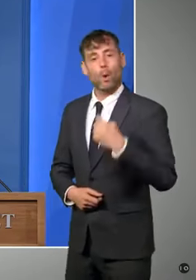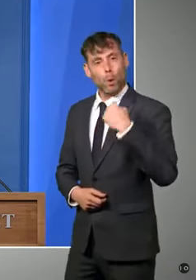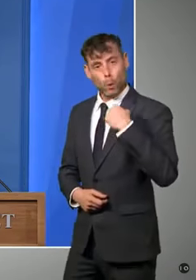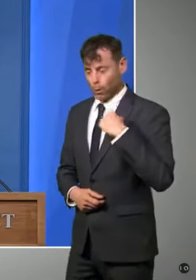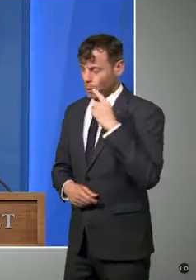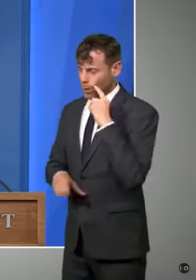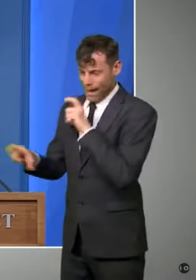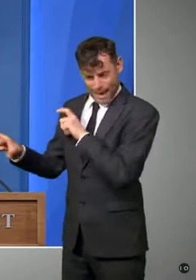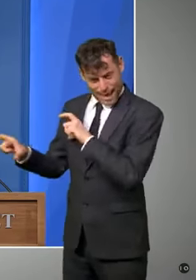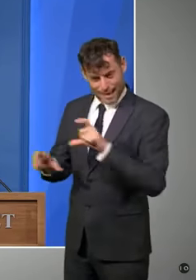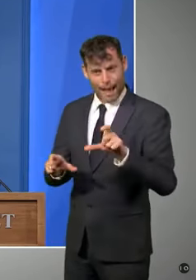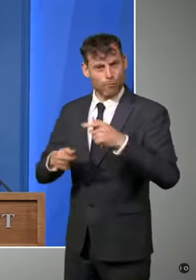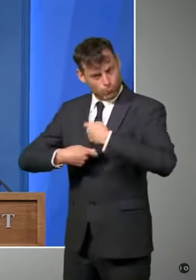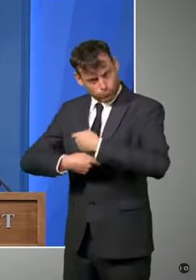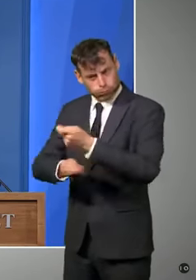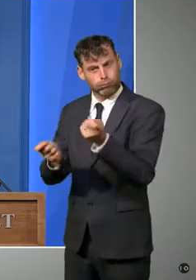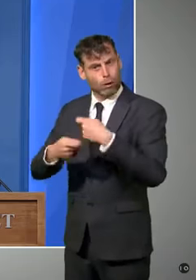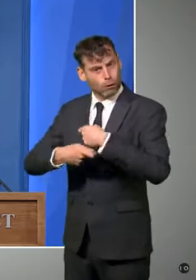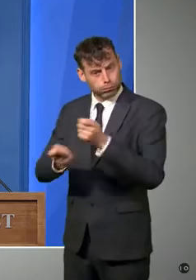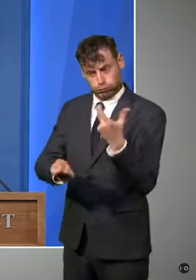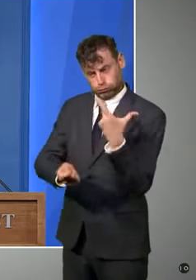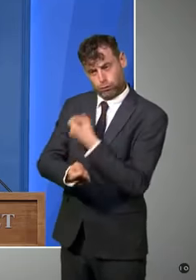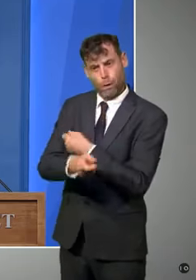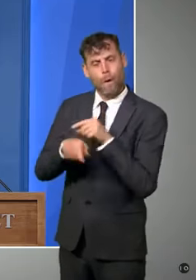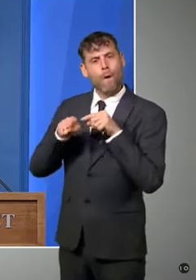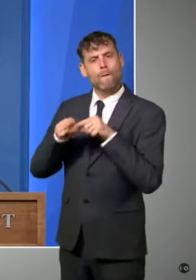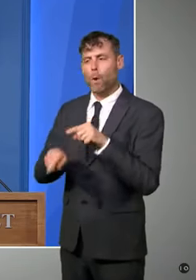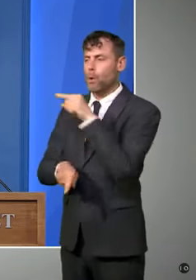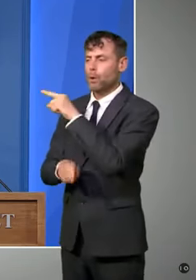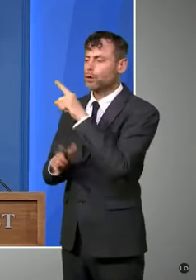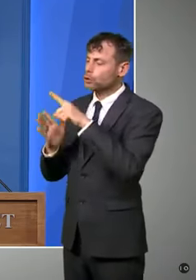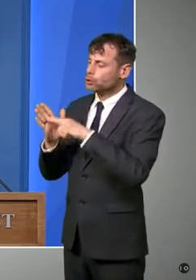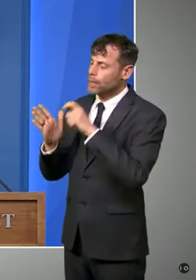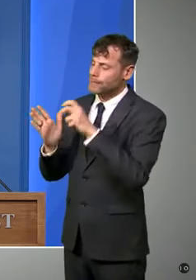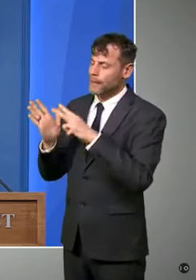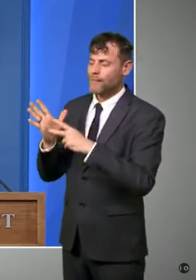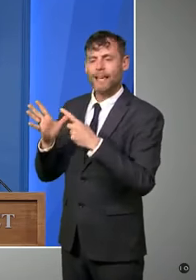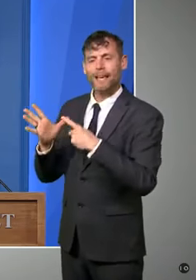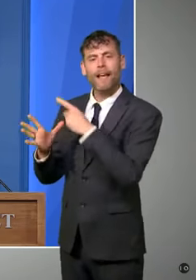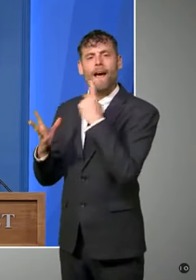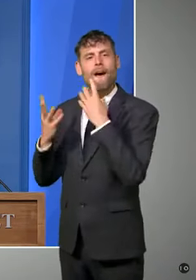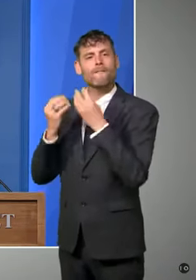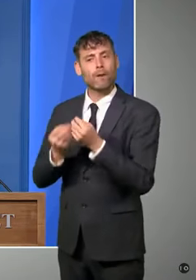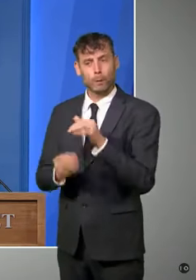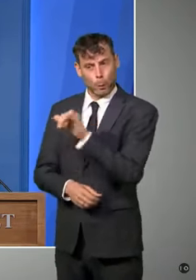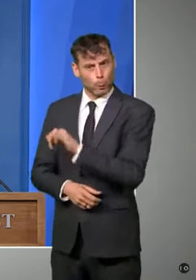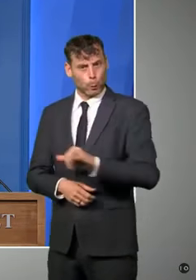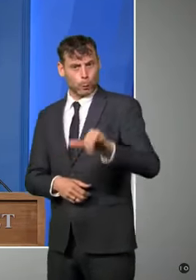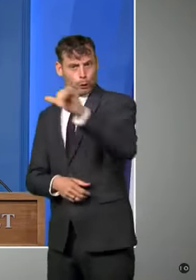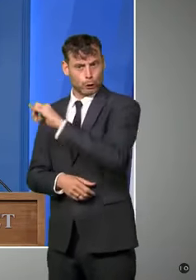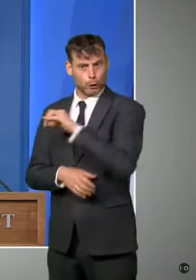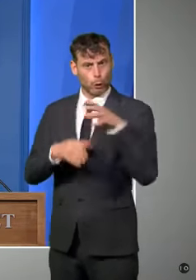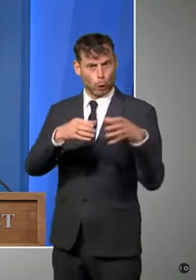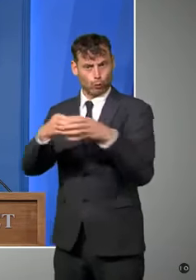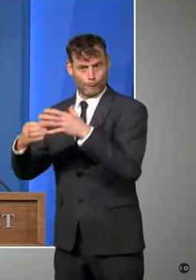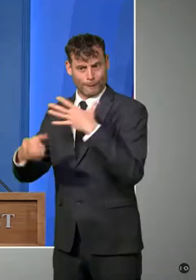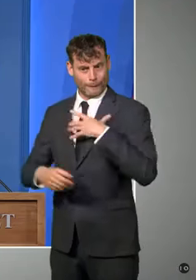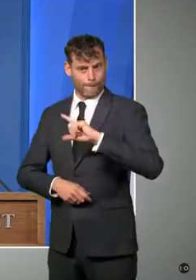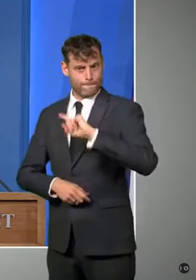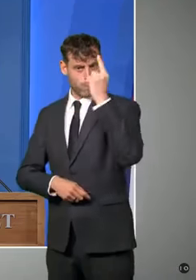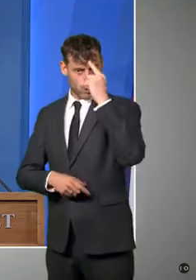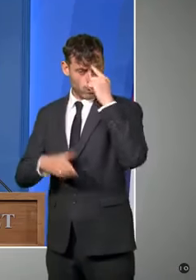on those who are most at risk. And I echo the PM's reminder that we all need to keep following the national guidance to reduce transmission,